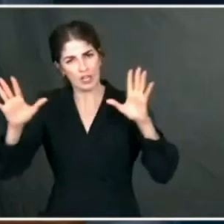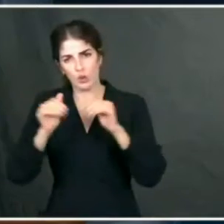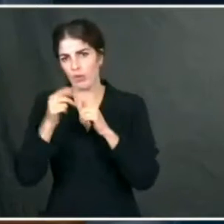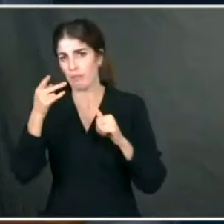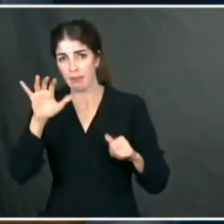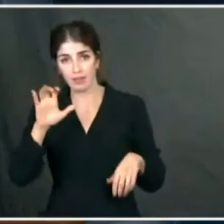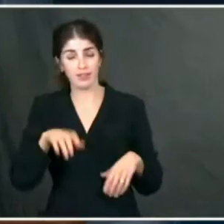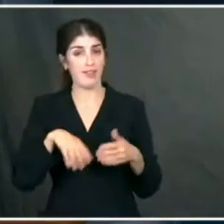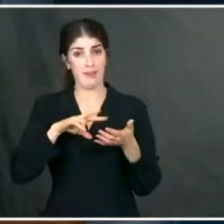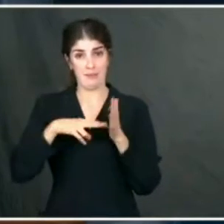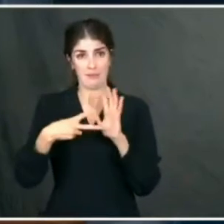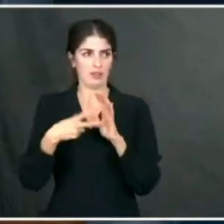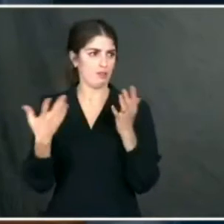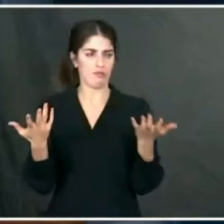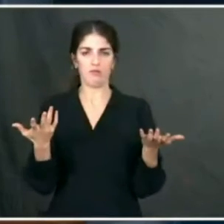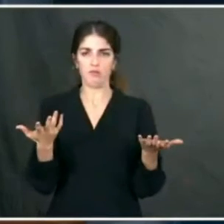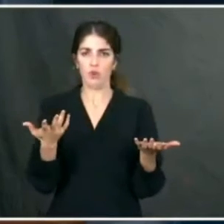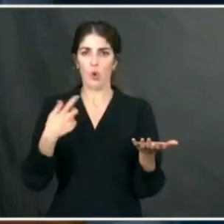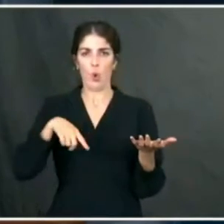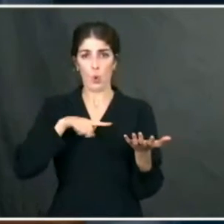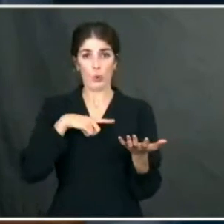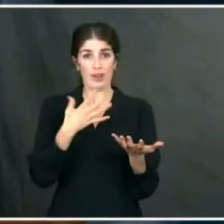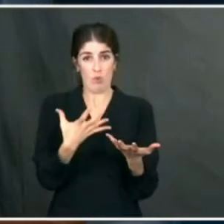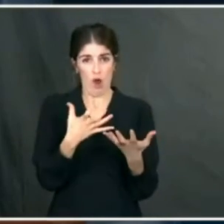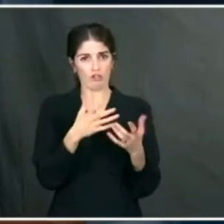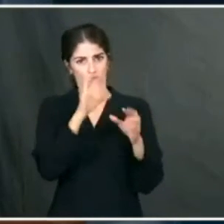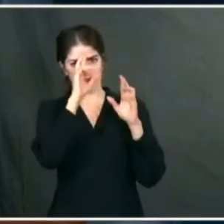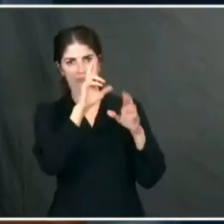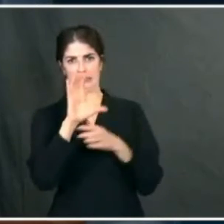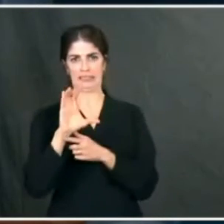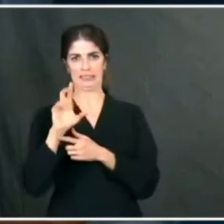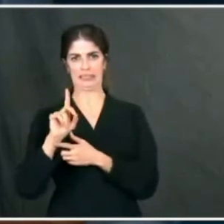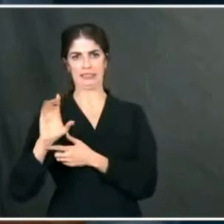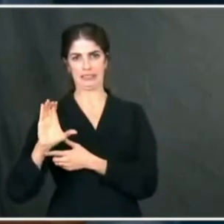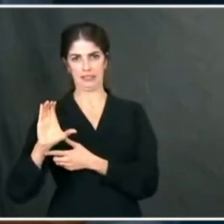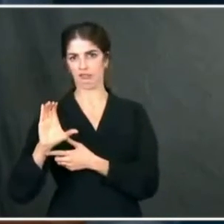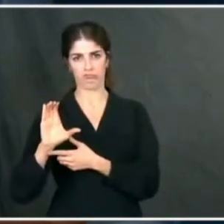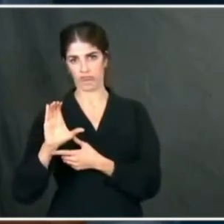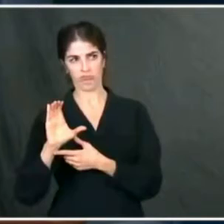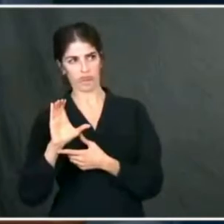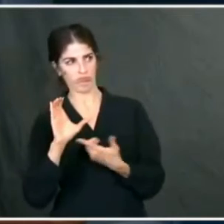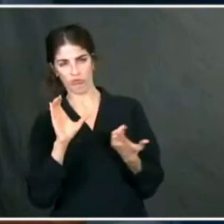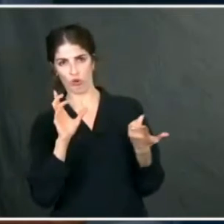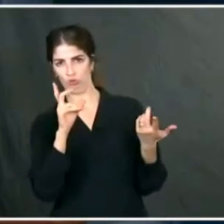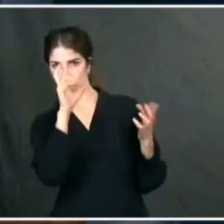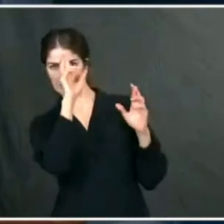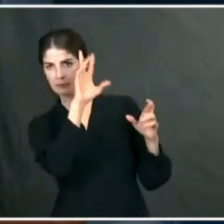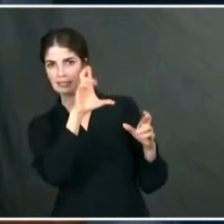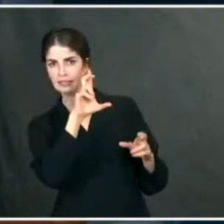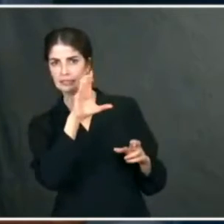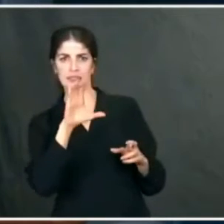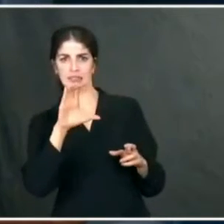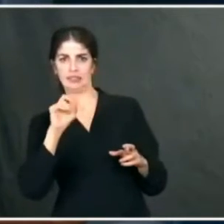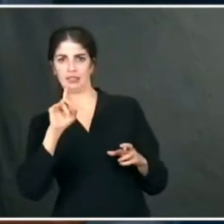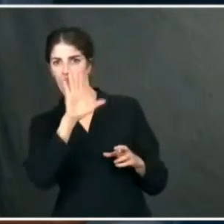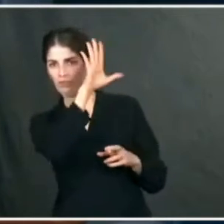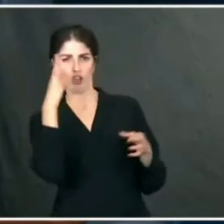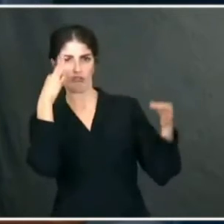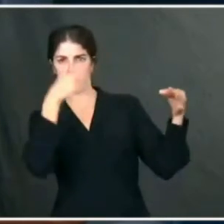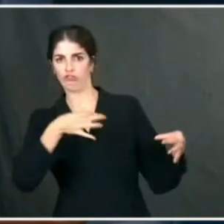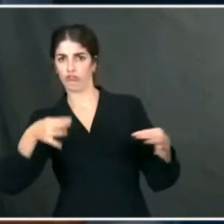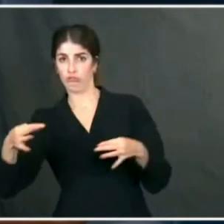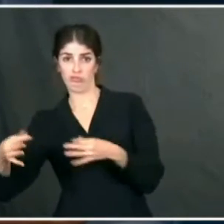any guidance would come, of course, as you know, from the CDC. And we will, of course, defer to that. But part of our